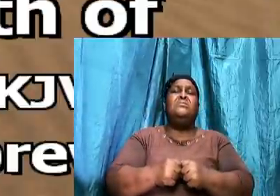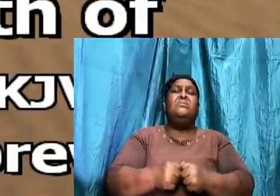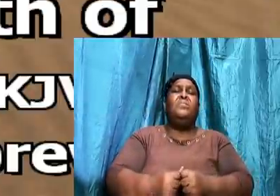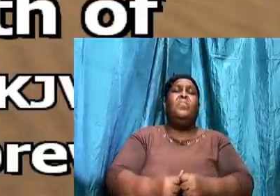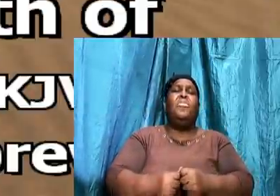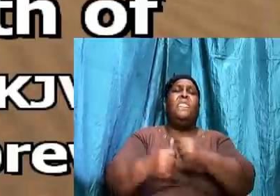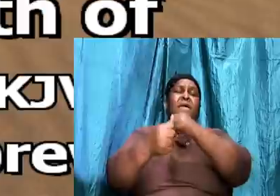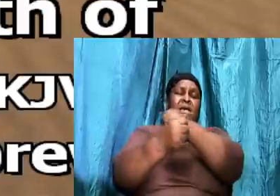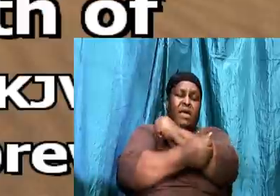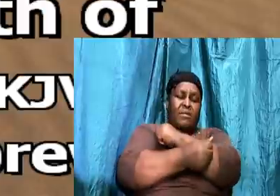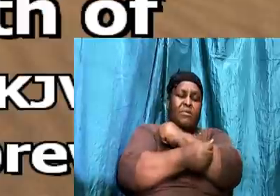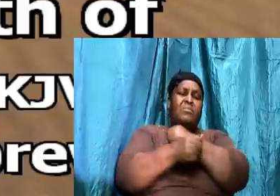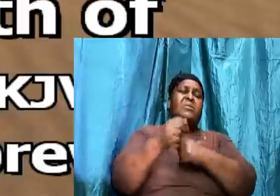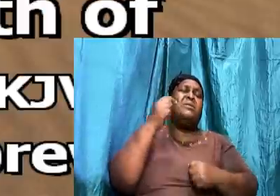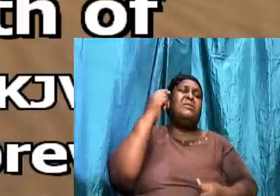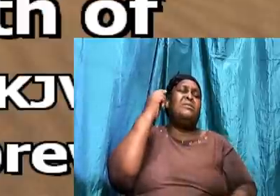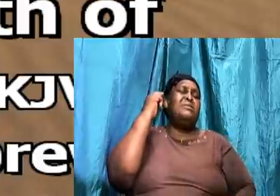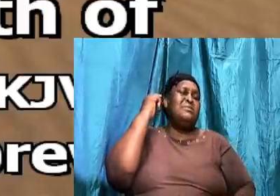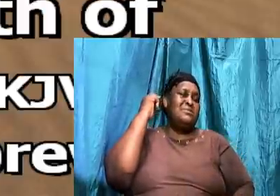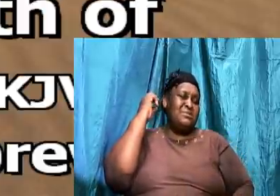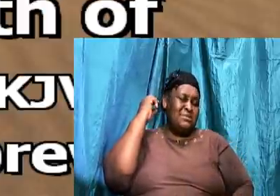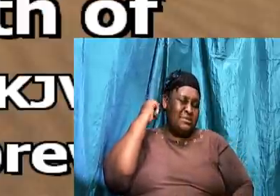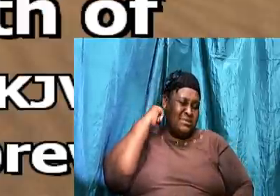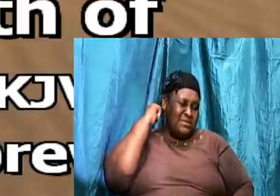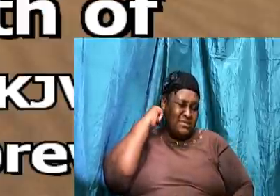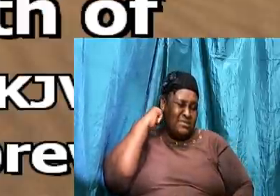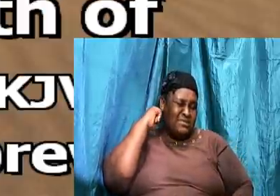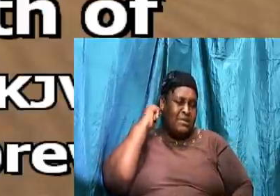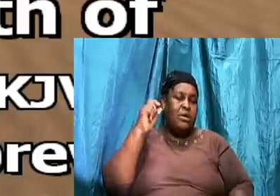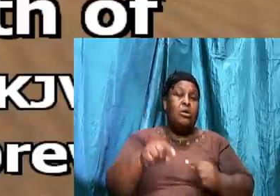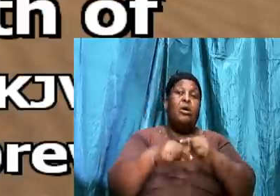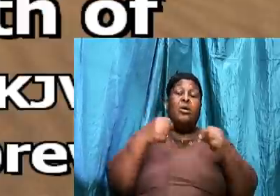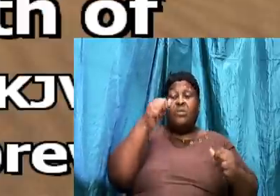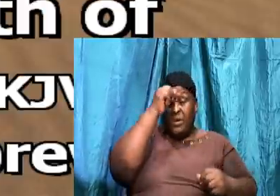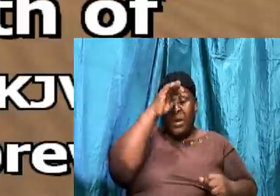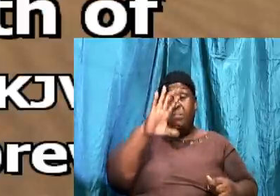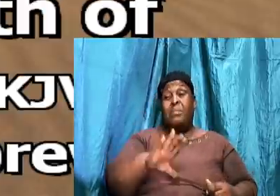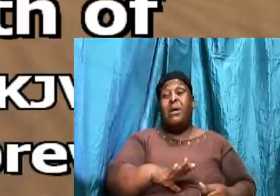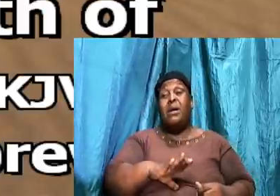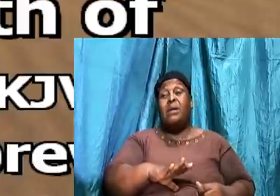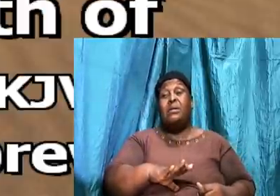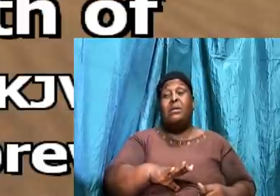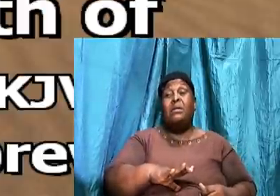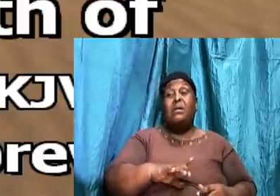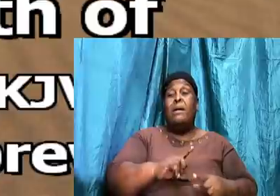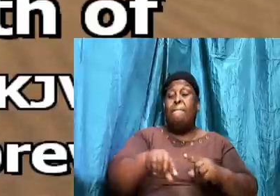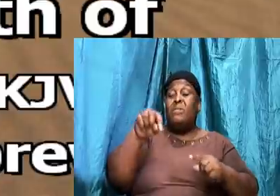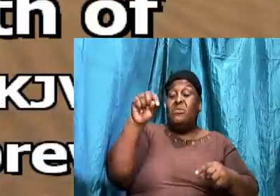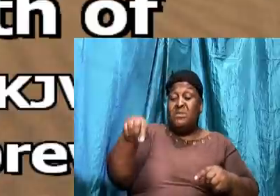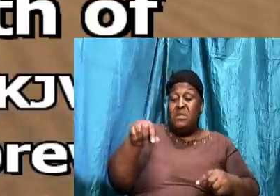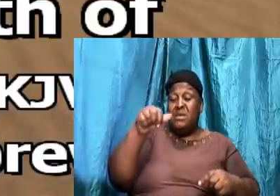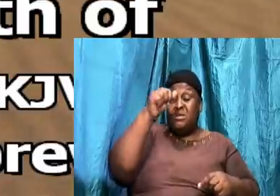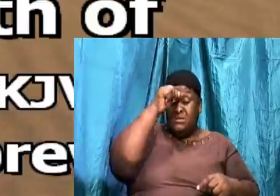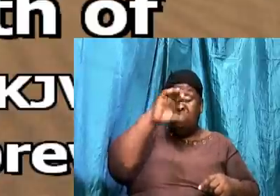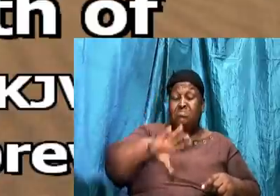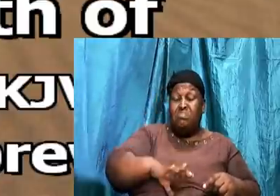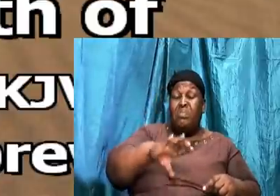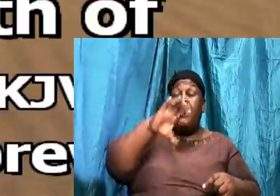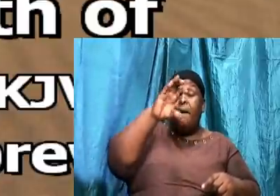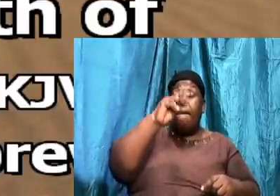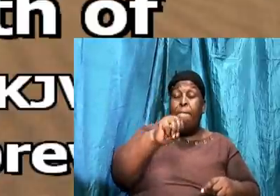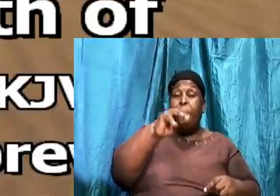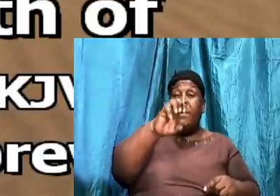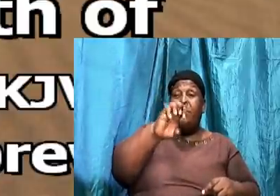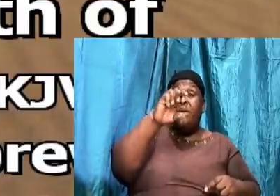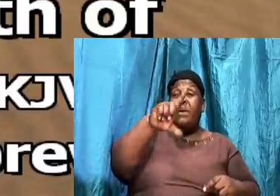A great man. But this Melchizedek. Was greater than Abraham. The writer is